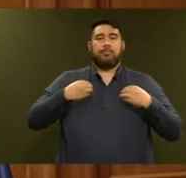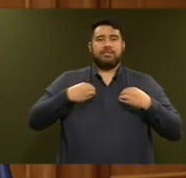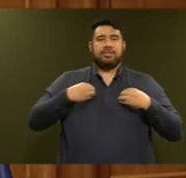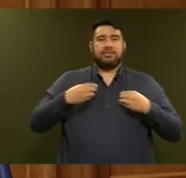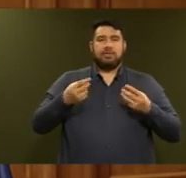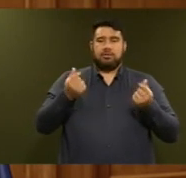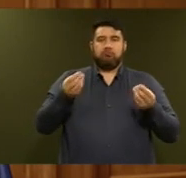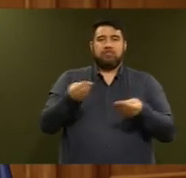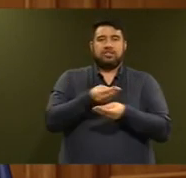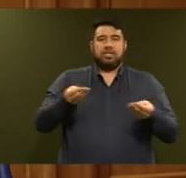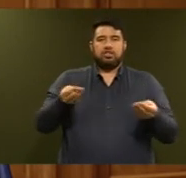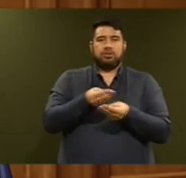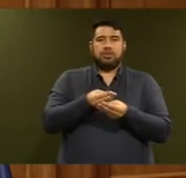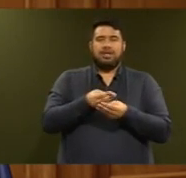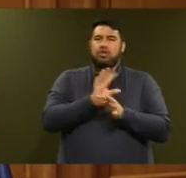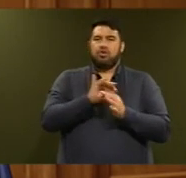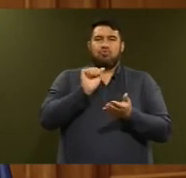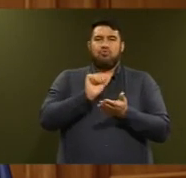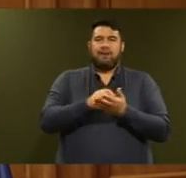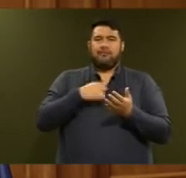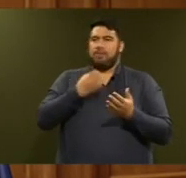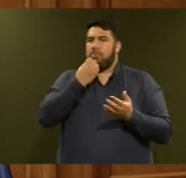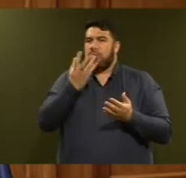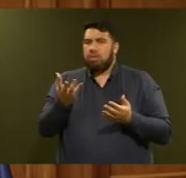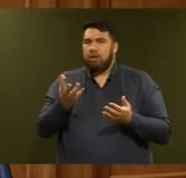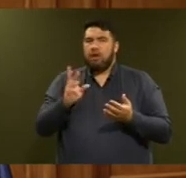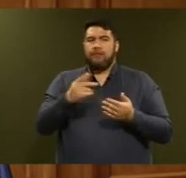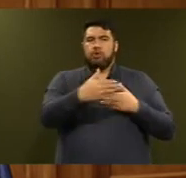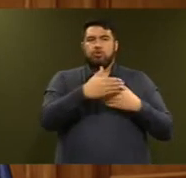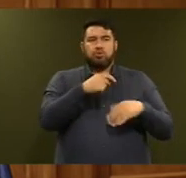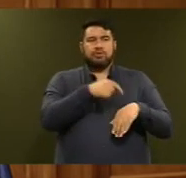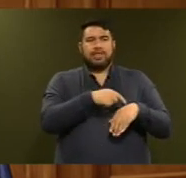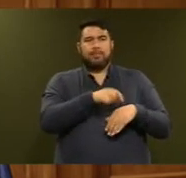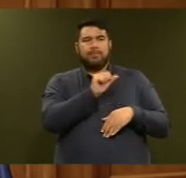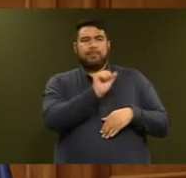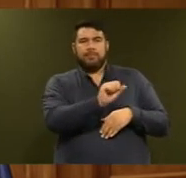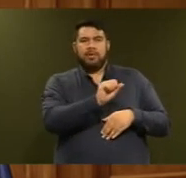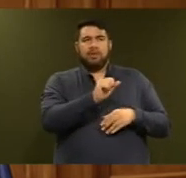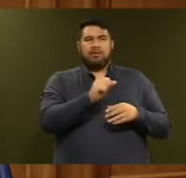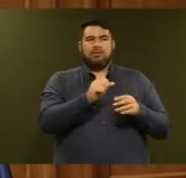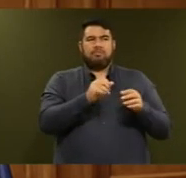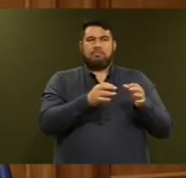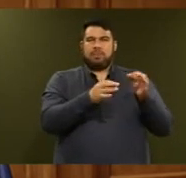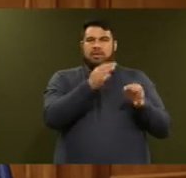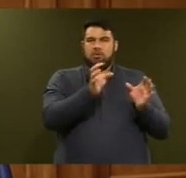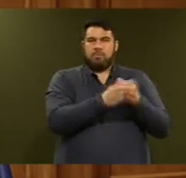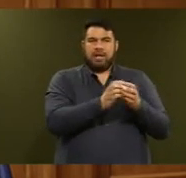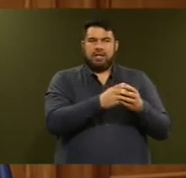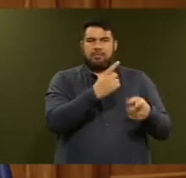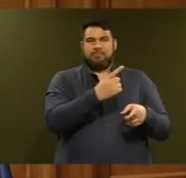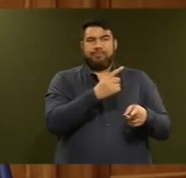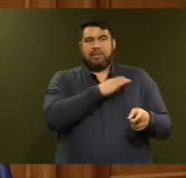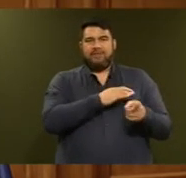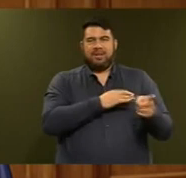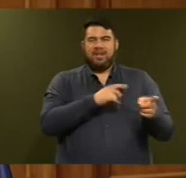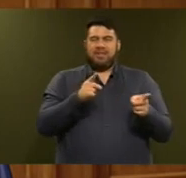spill the innards of such transactions for short-term political parliamentary partisanship. that lowers the decorum of